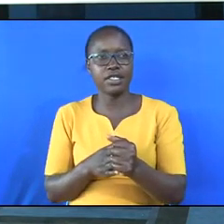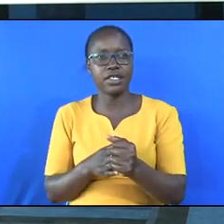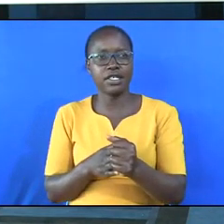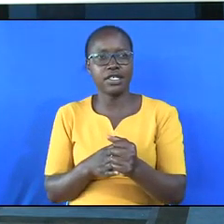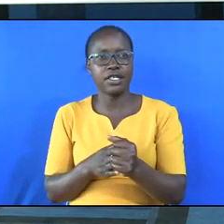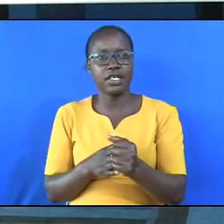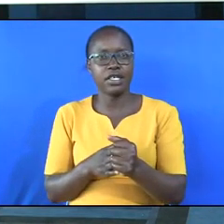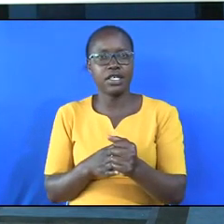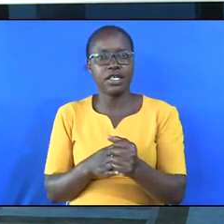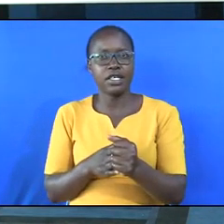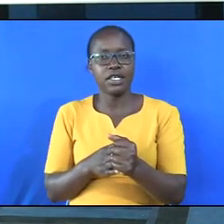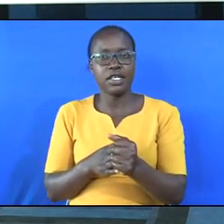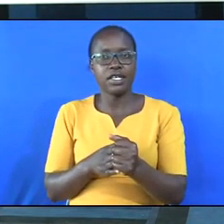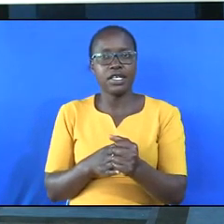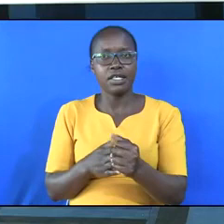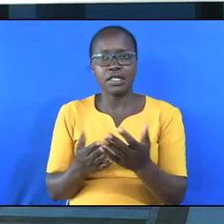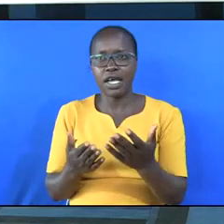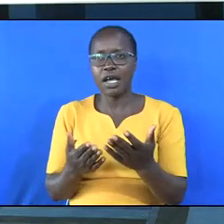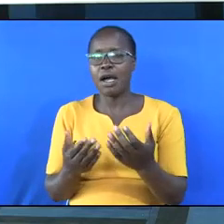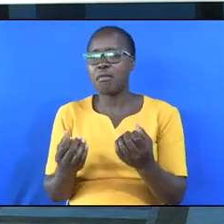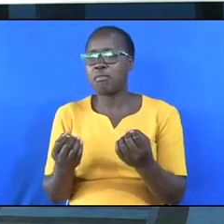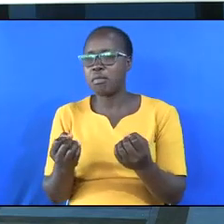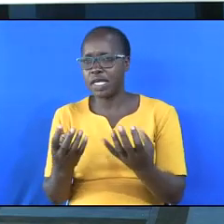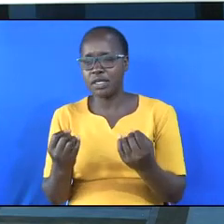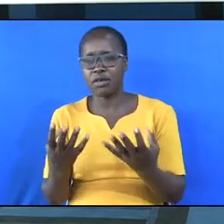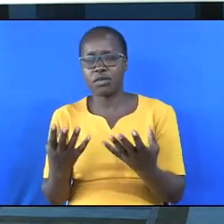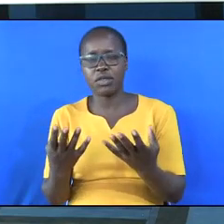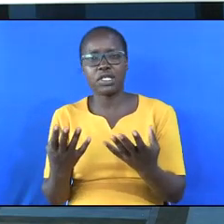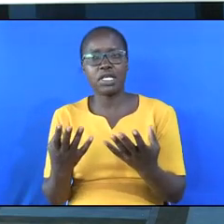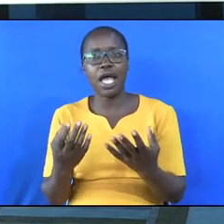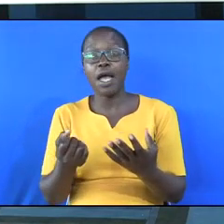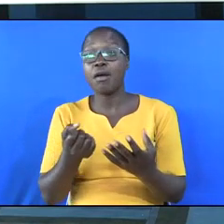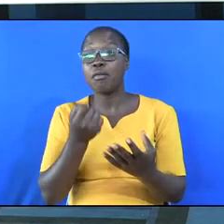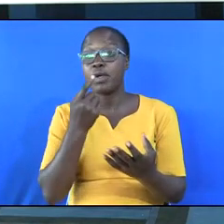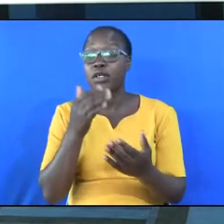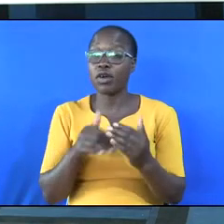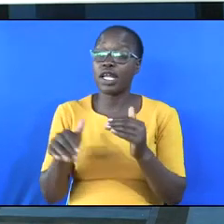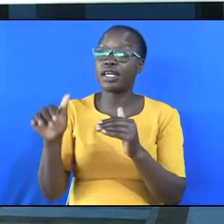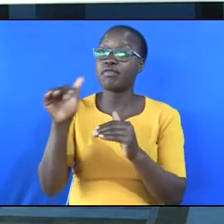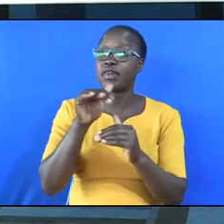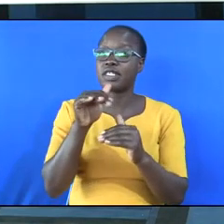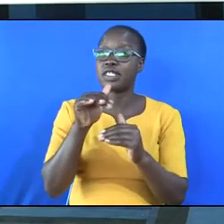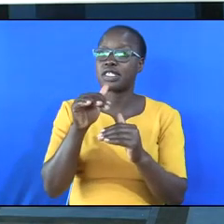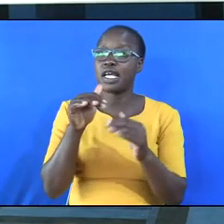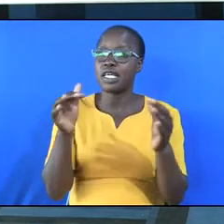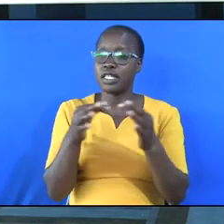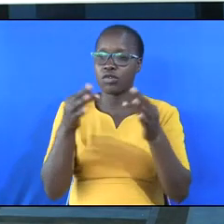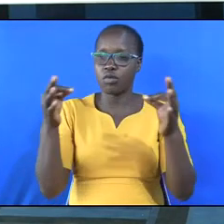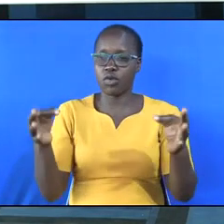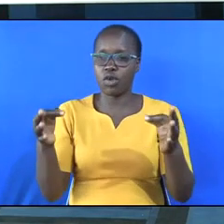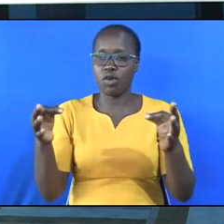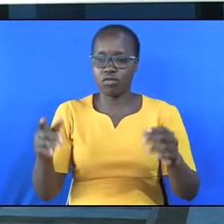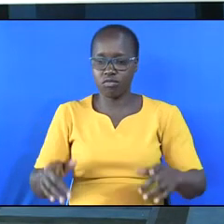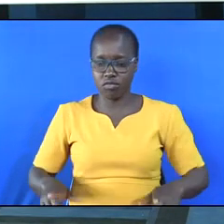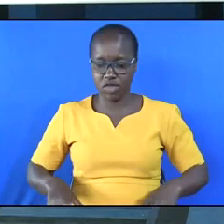In spite of the medical advances that have prolonged human life,